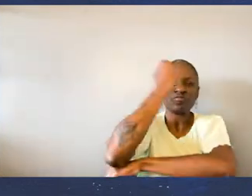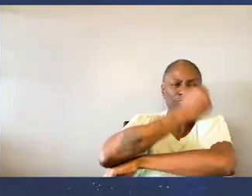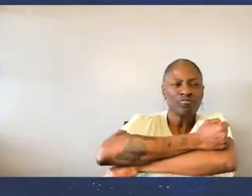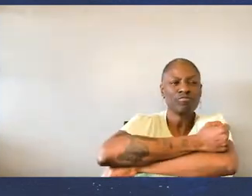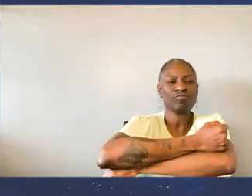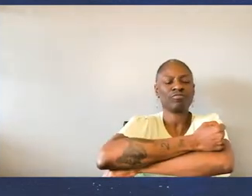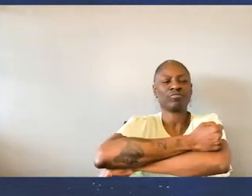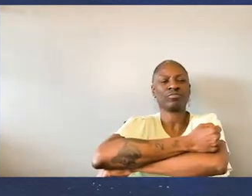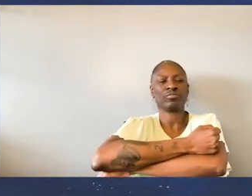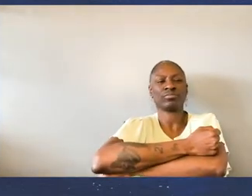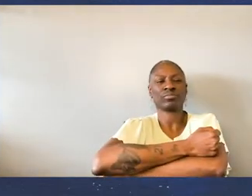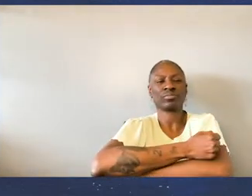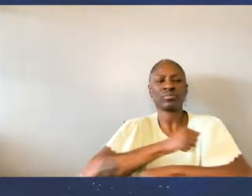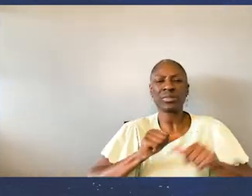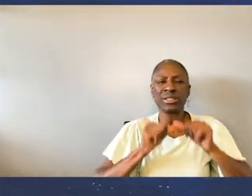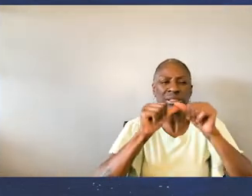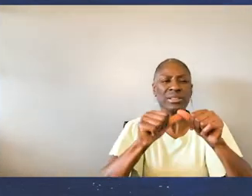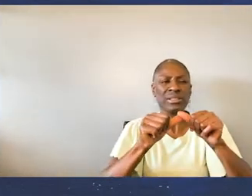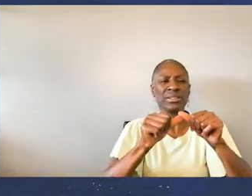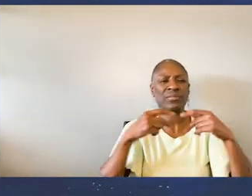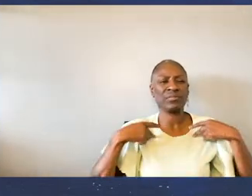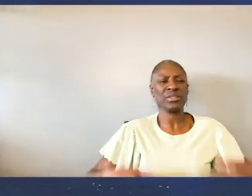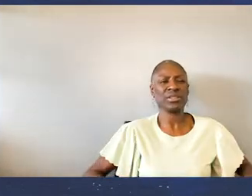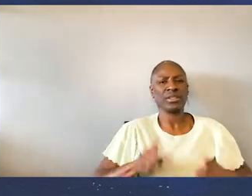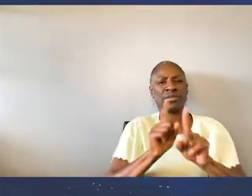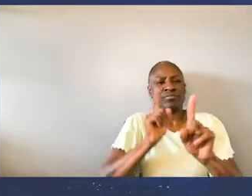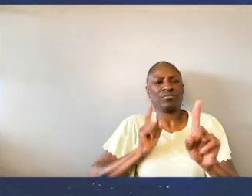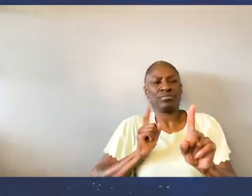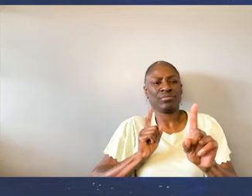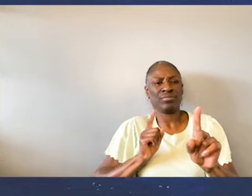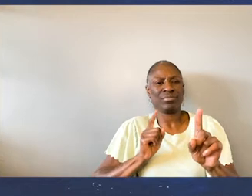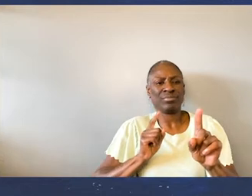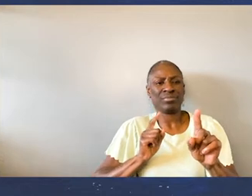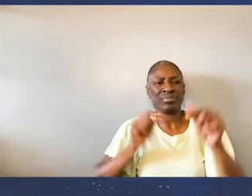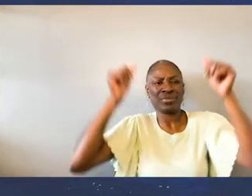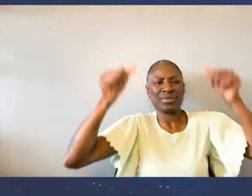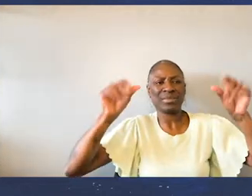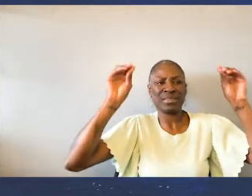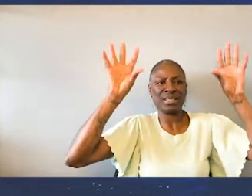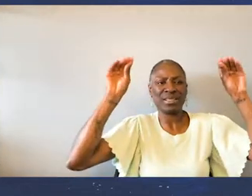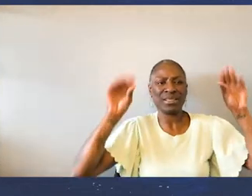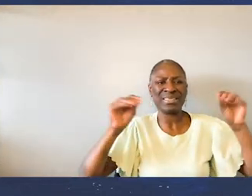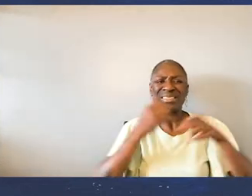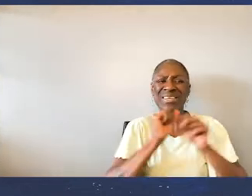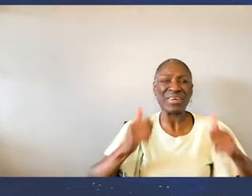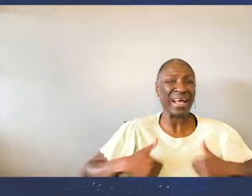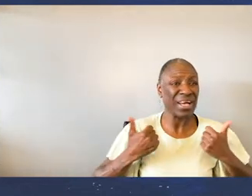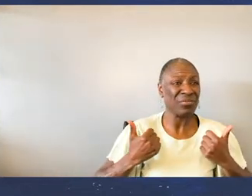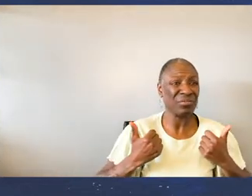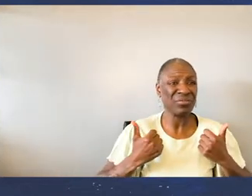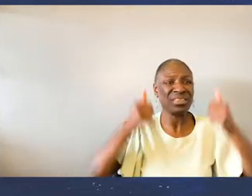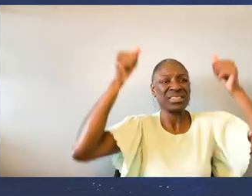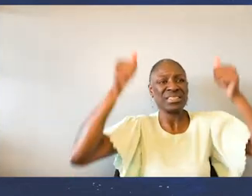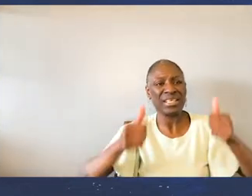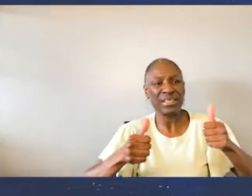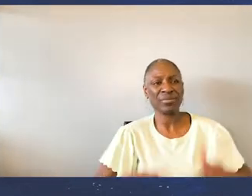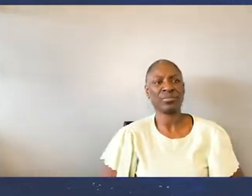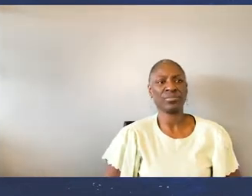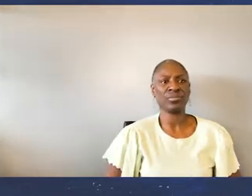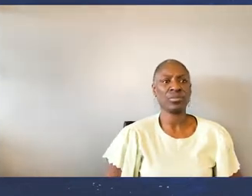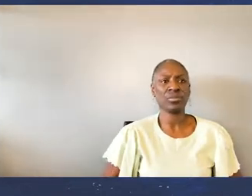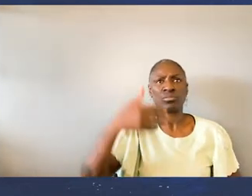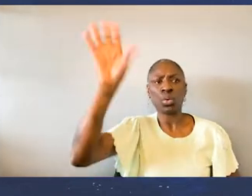Maintain physical distancing, blinked the highway signs. Save a life. So we went home,